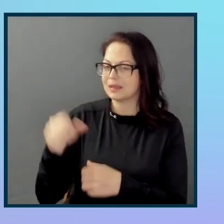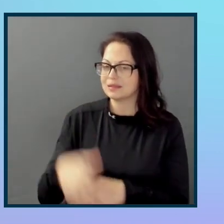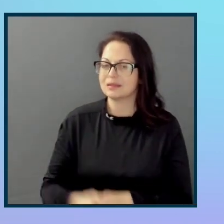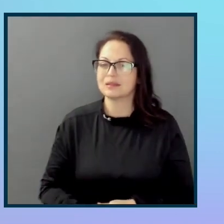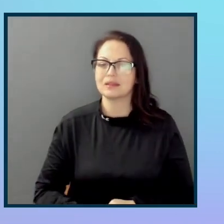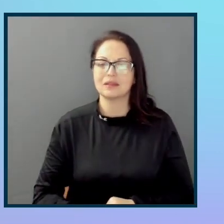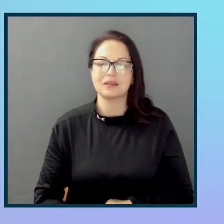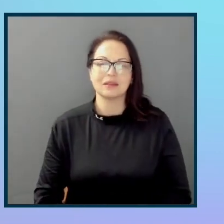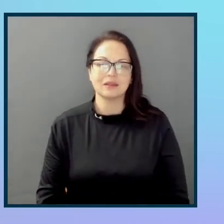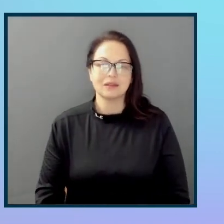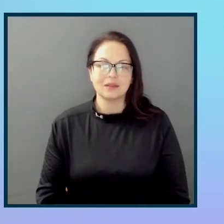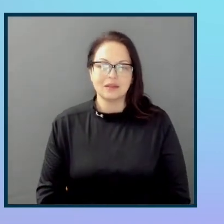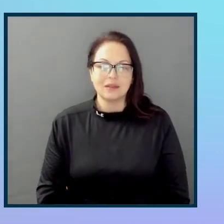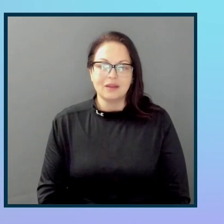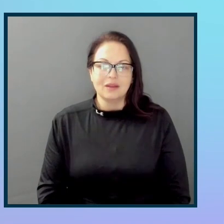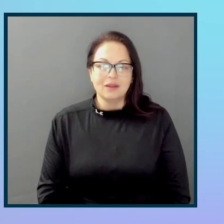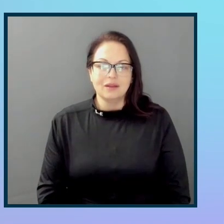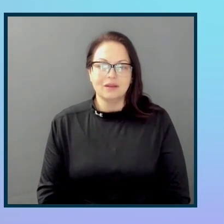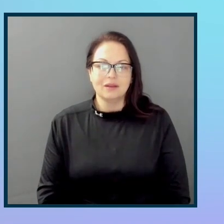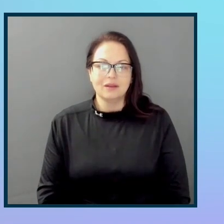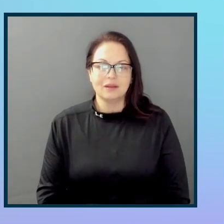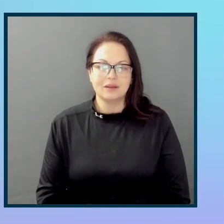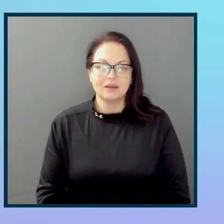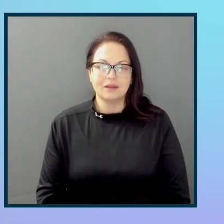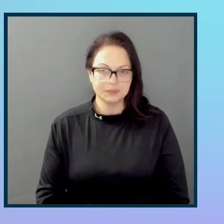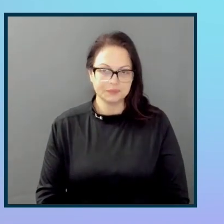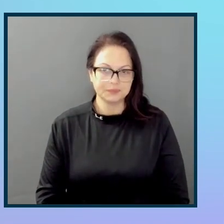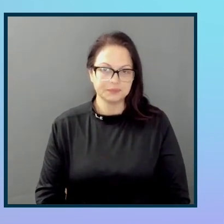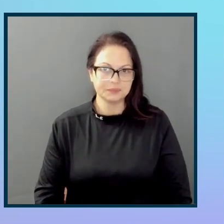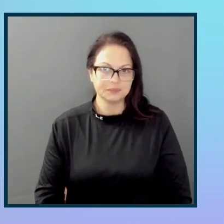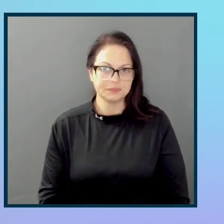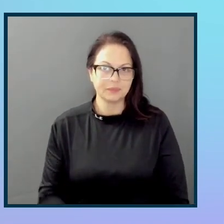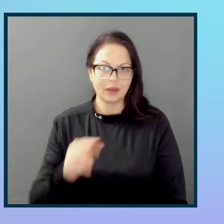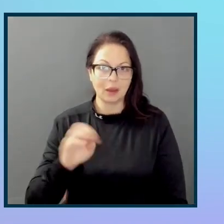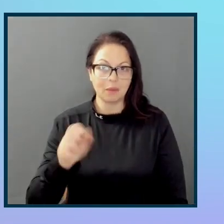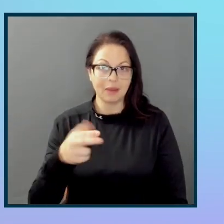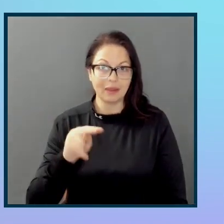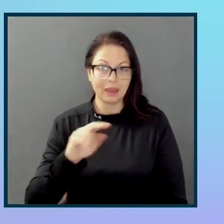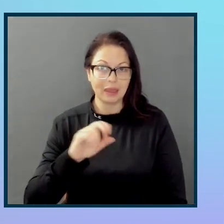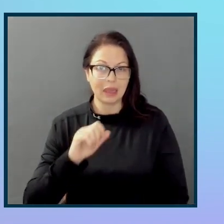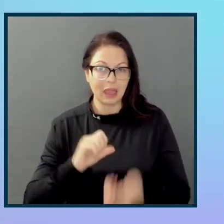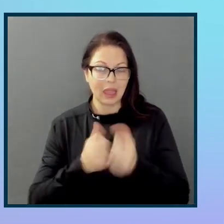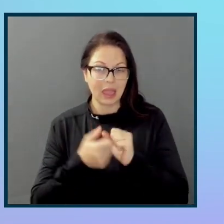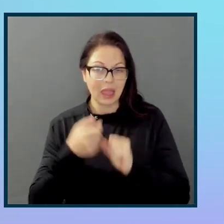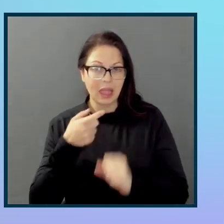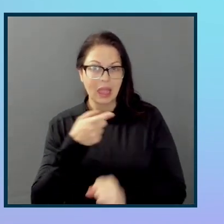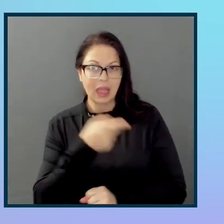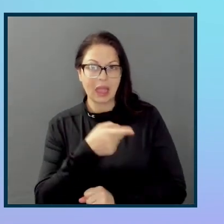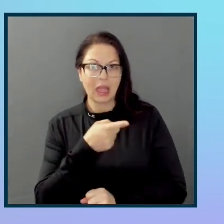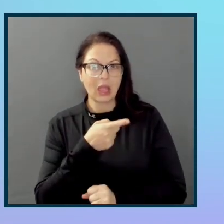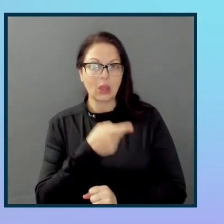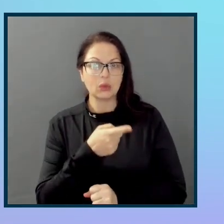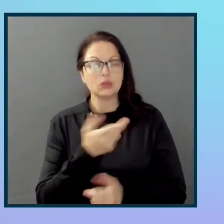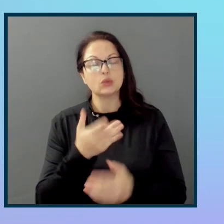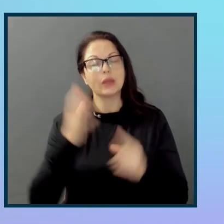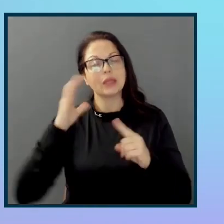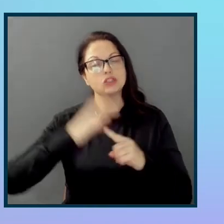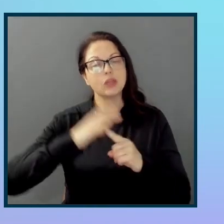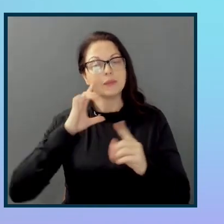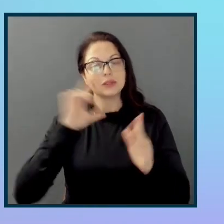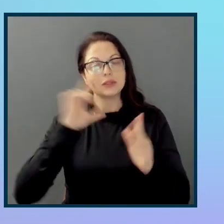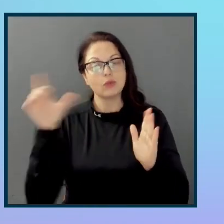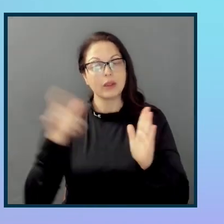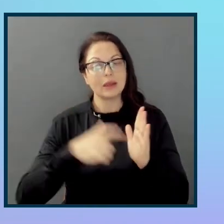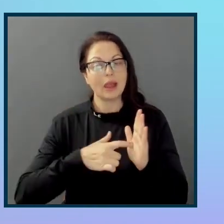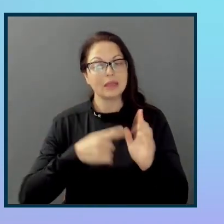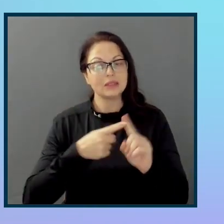Next question. So how do you go about getting the efforts of champions recognized by the business and made part